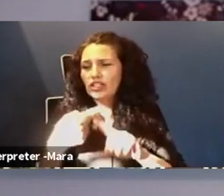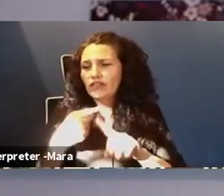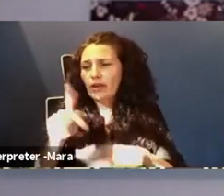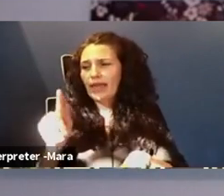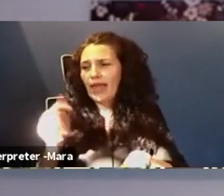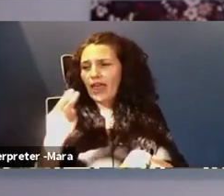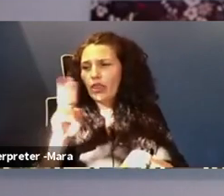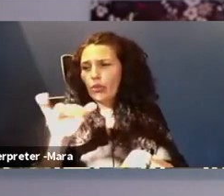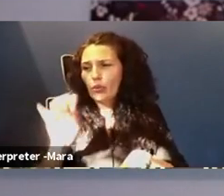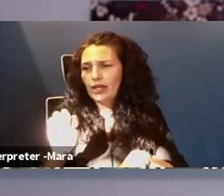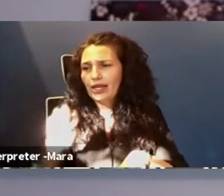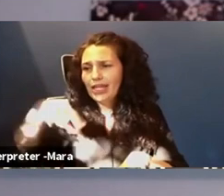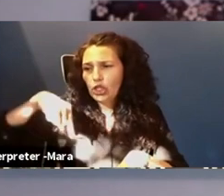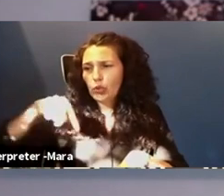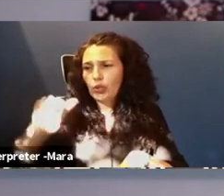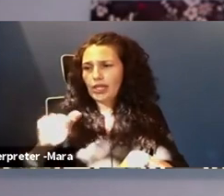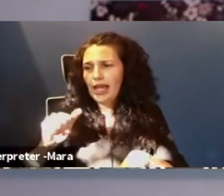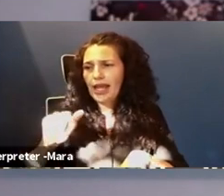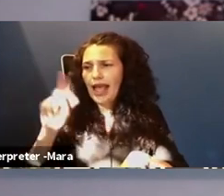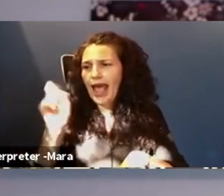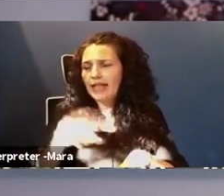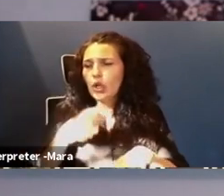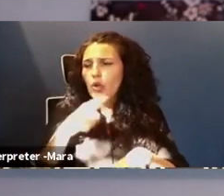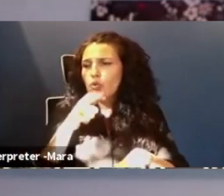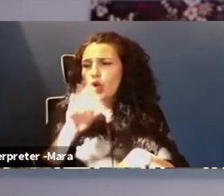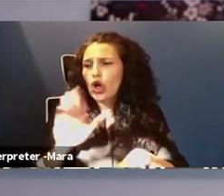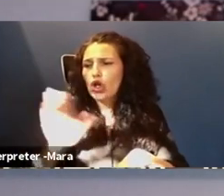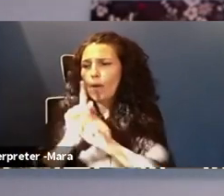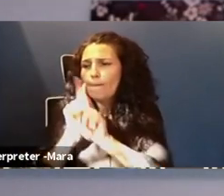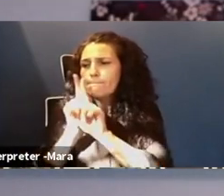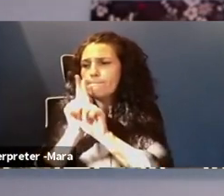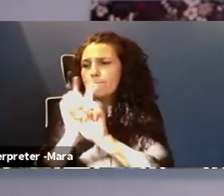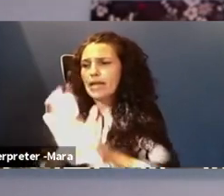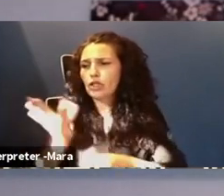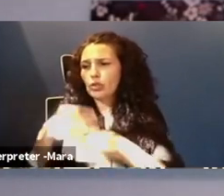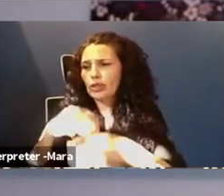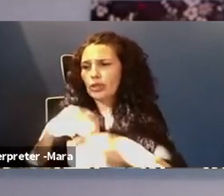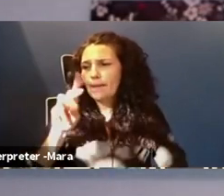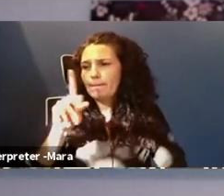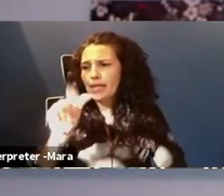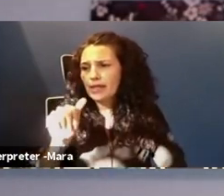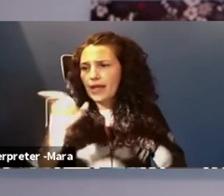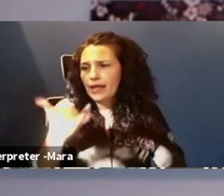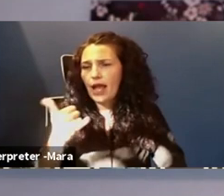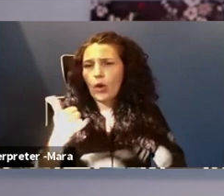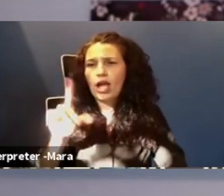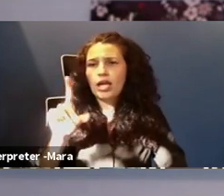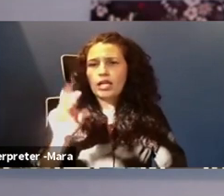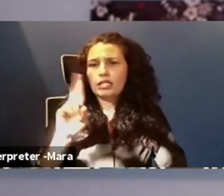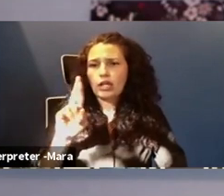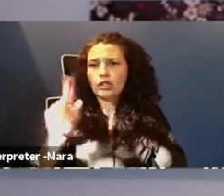&A feature, and she asks, who are your mentors in the media right now? And we can start with Dr. Podrasky for this one.